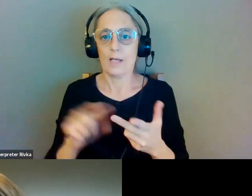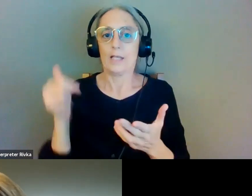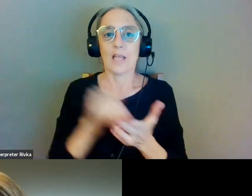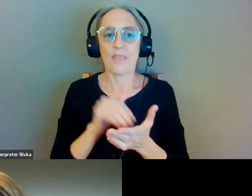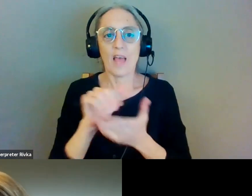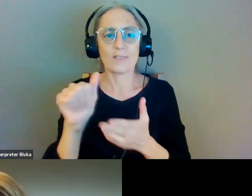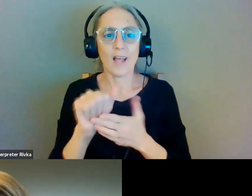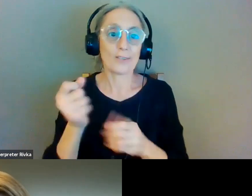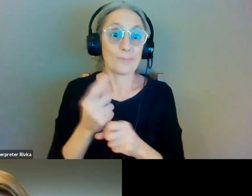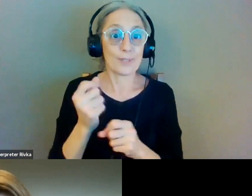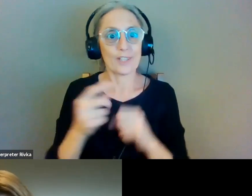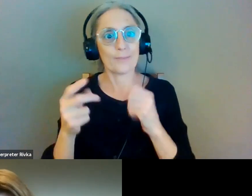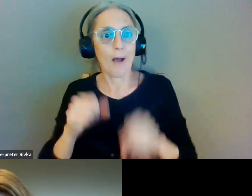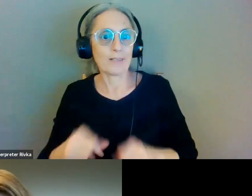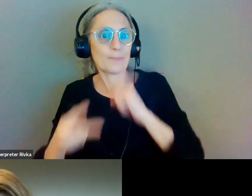year savings for a household